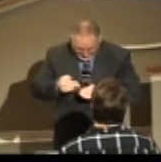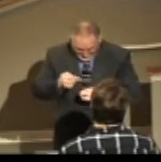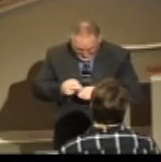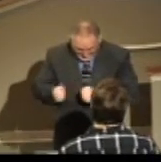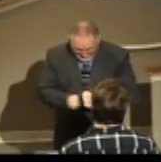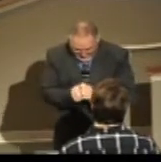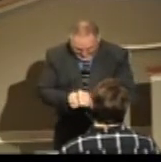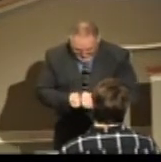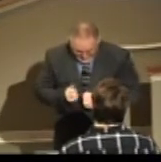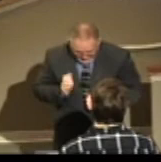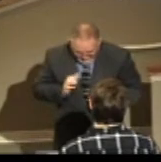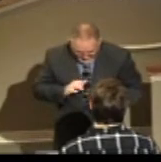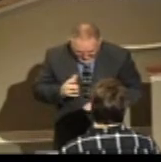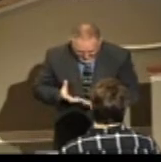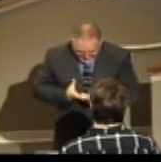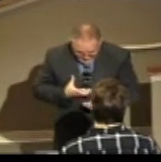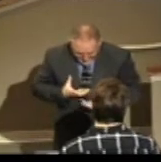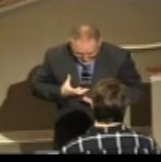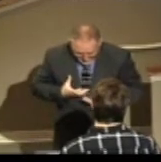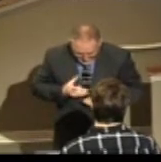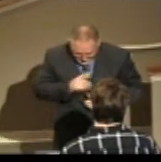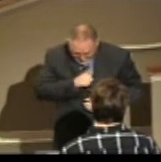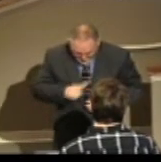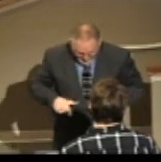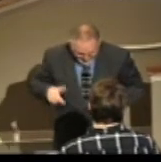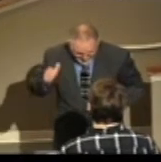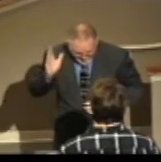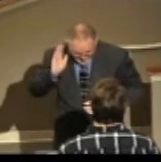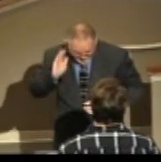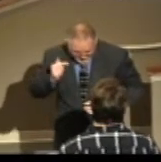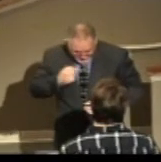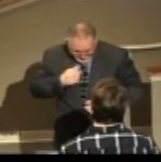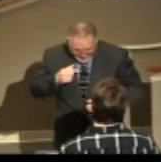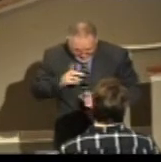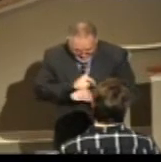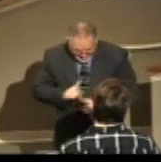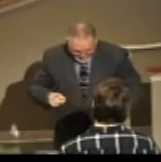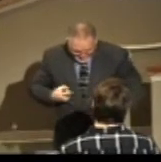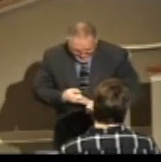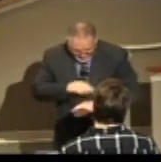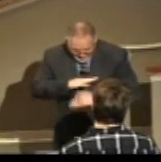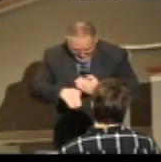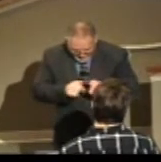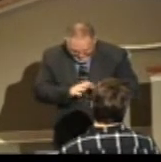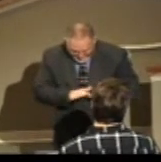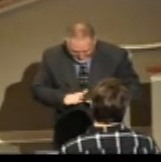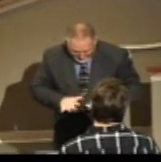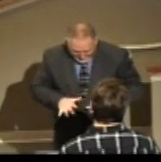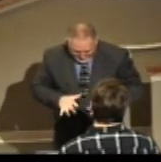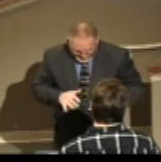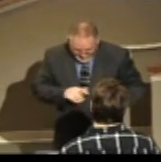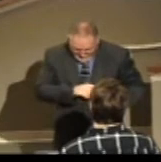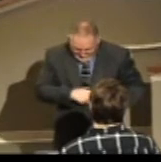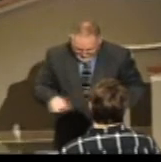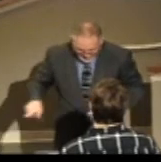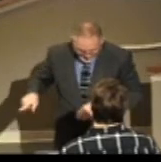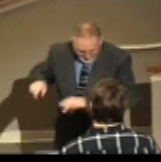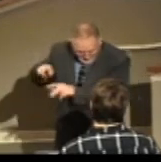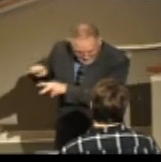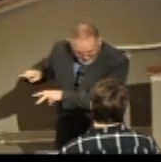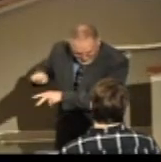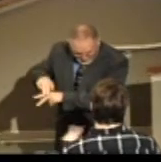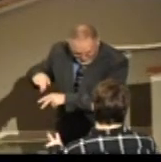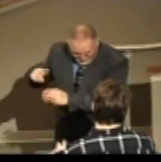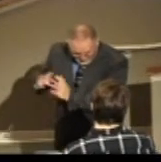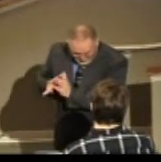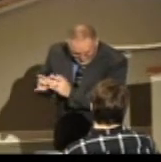Father, sought the Lord, and he heard me and delivered me all my fears. They looked upon him, and they were lightened.